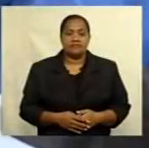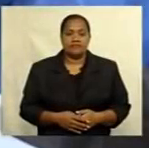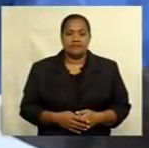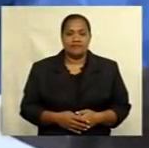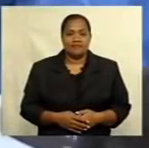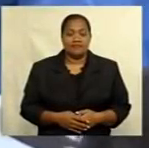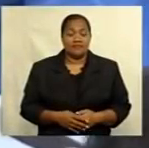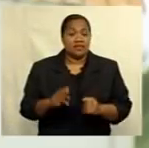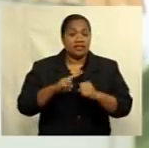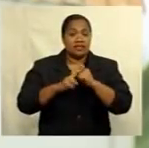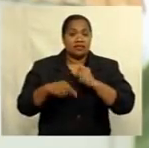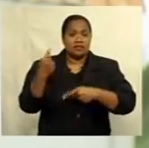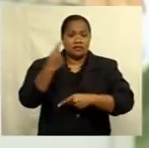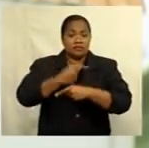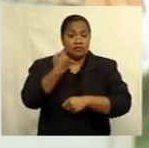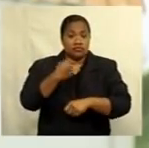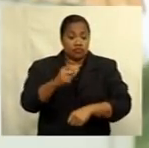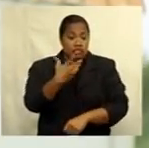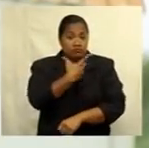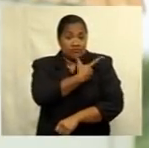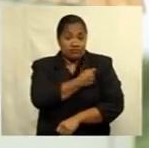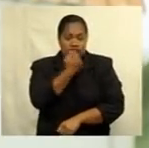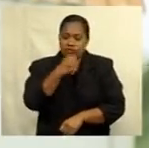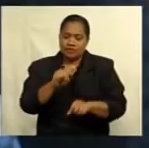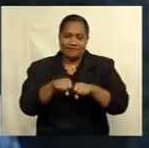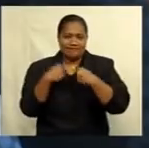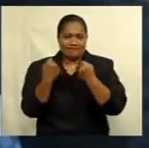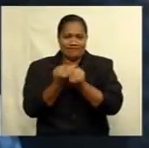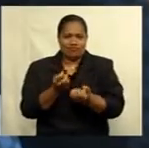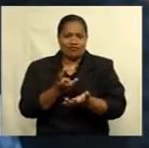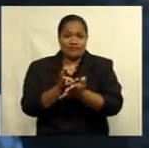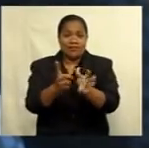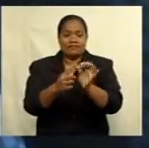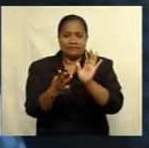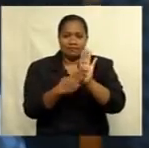In the news tonight, no jab, no social welfare, says PM.